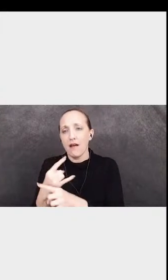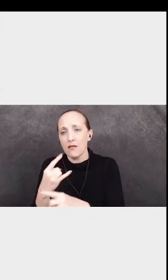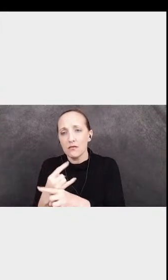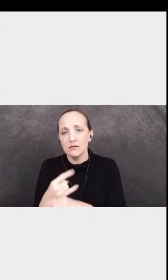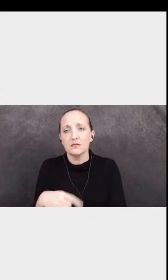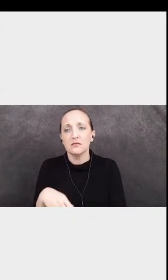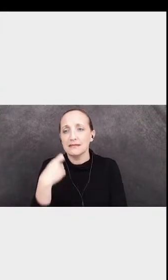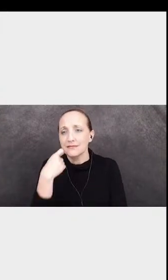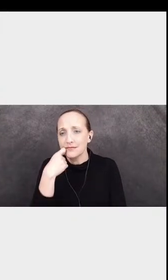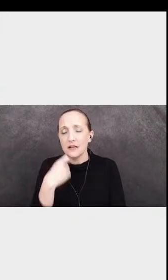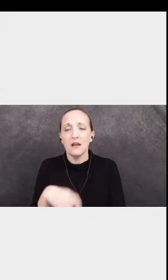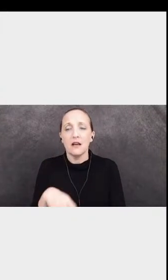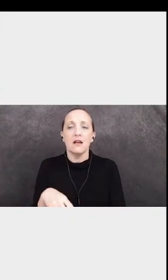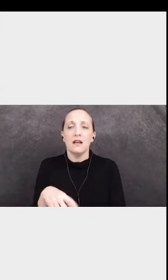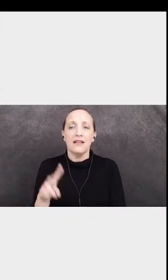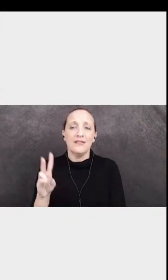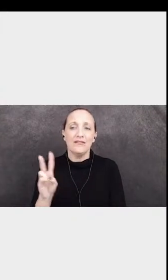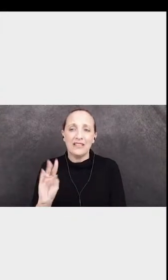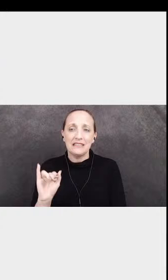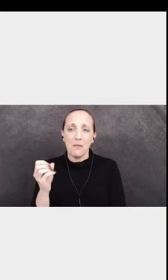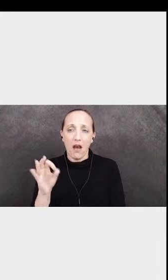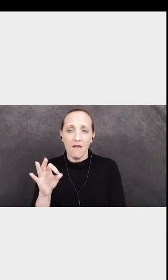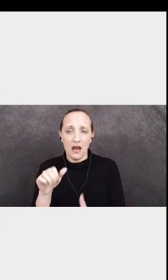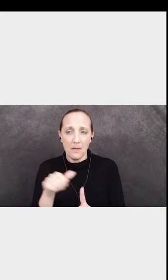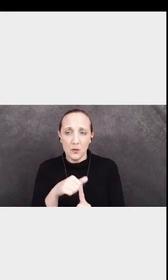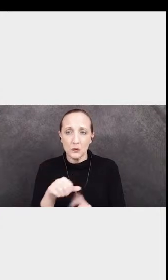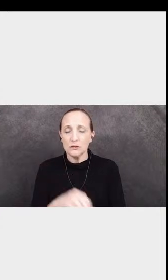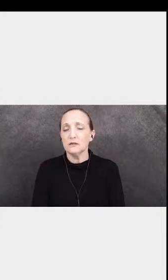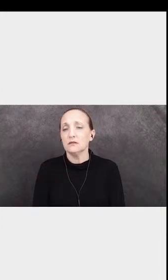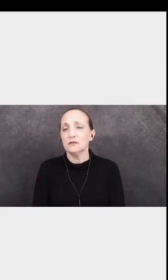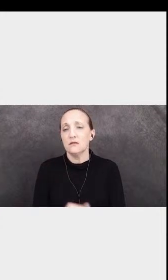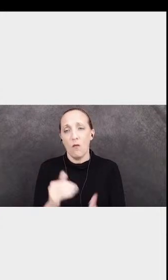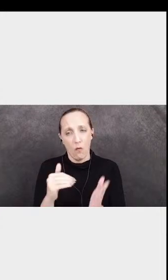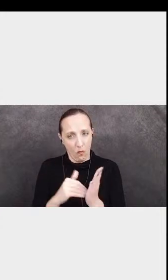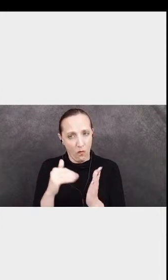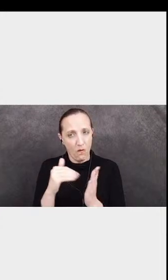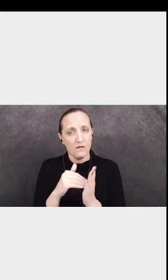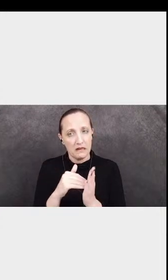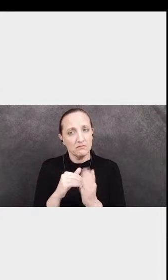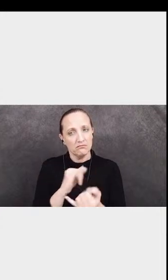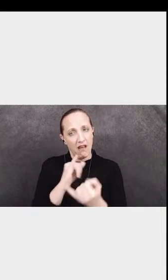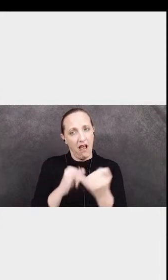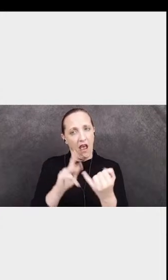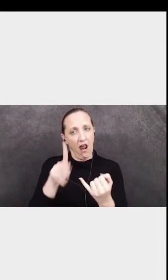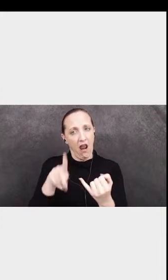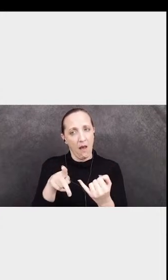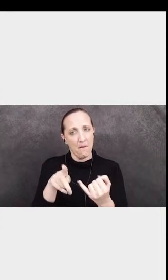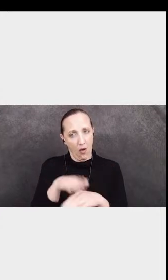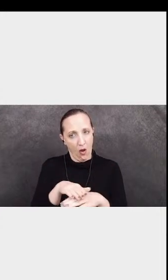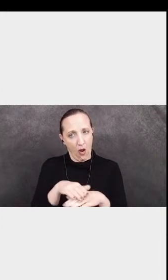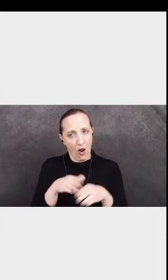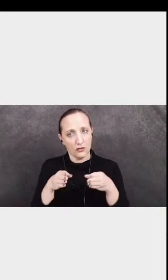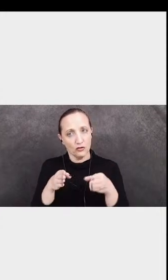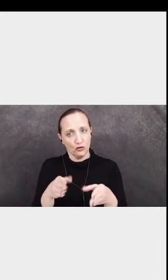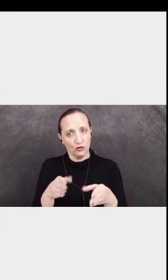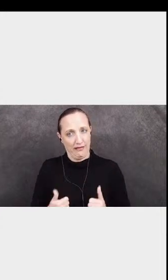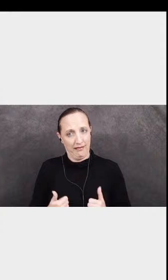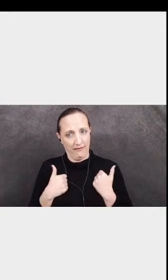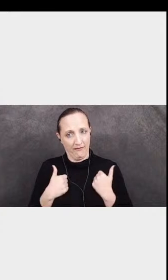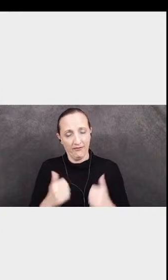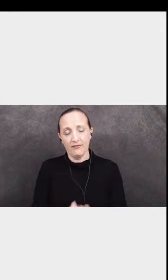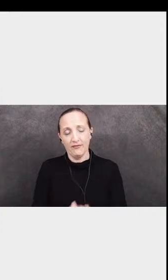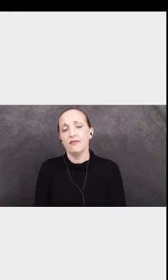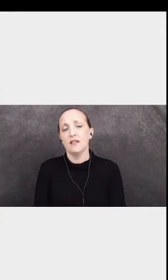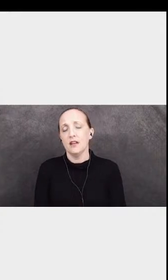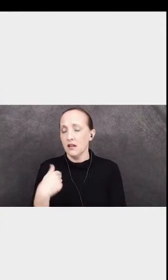victims of abuse. And in many cases have ended up on the street. I am continue to be surprised how